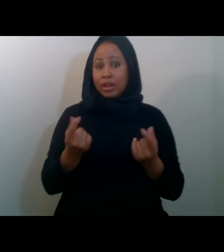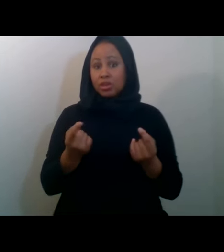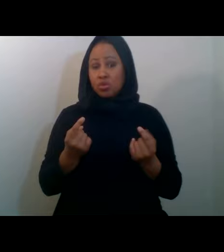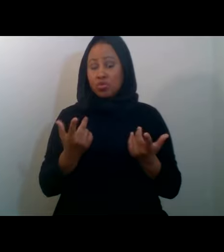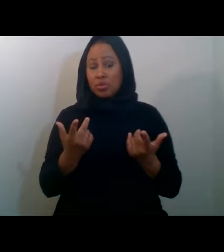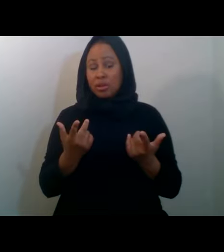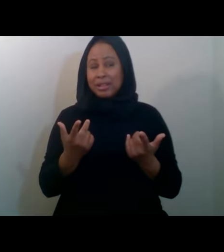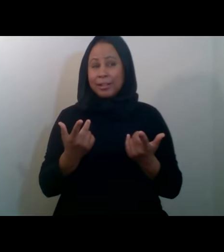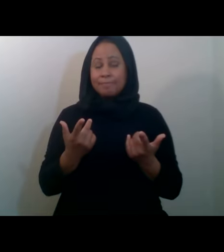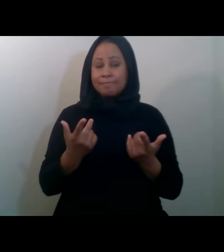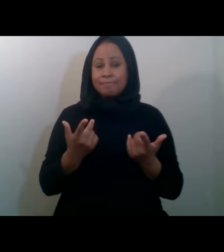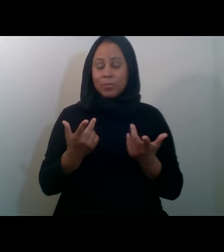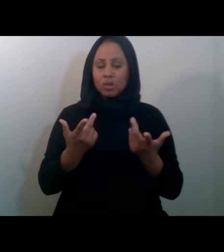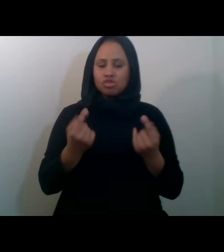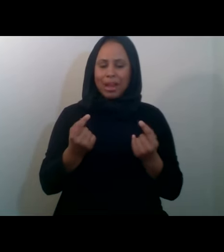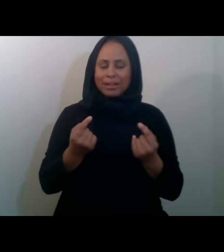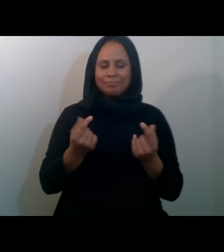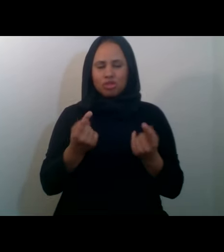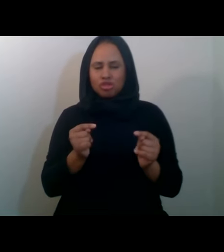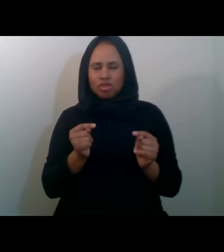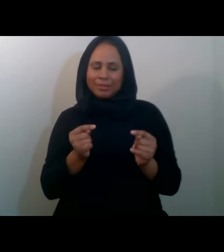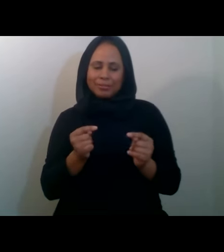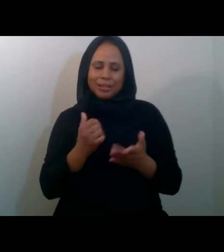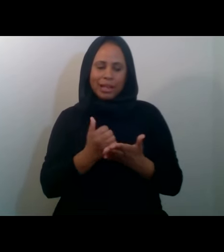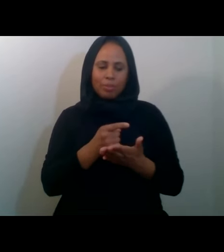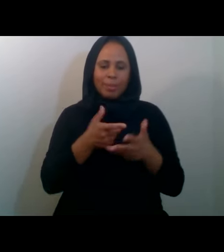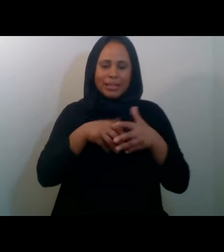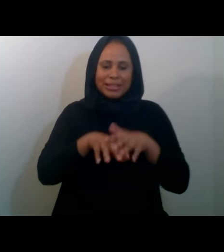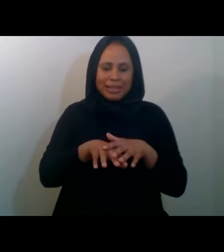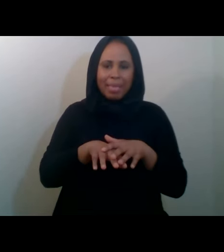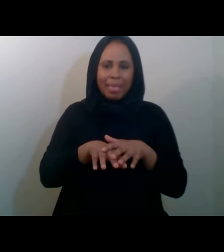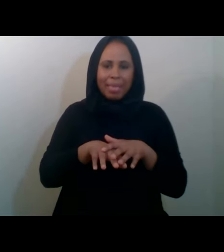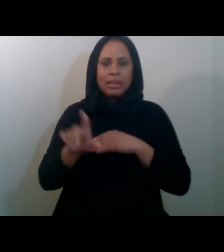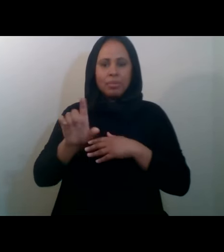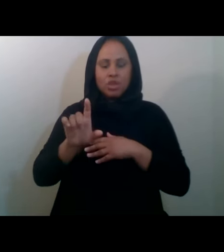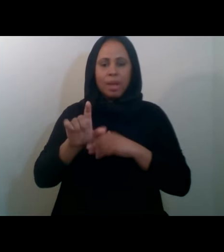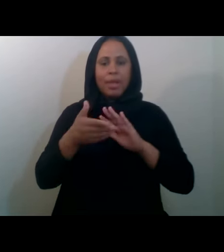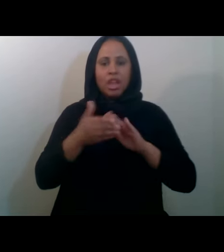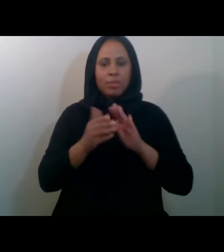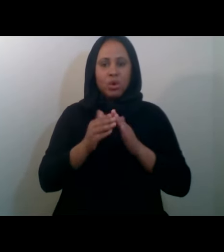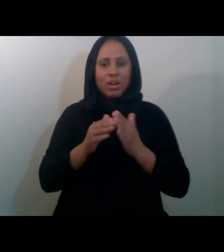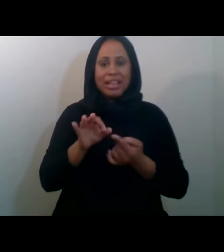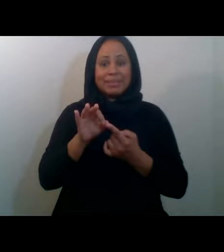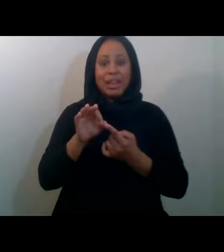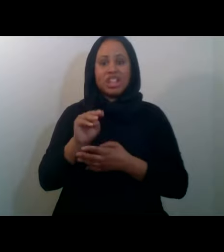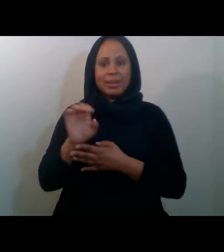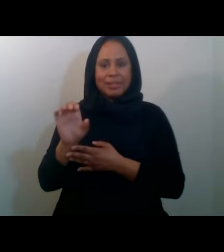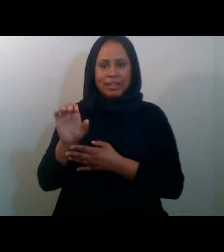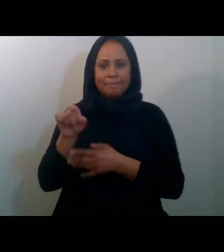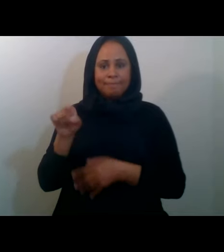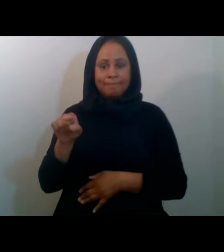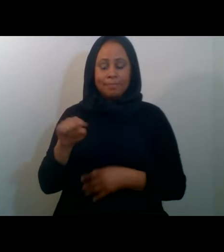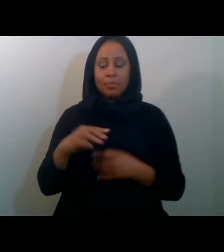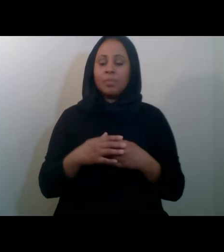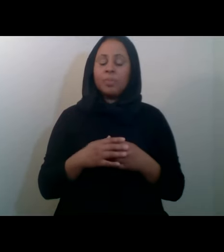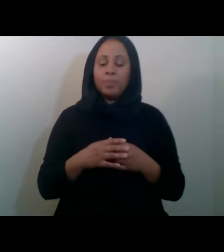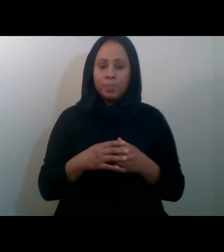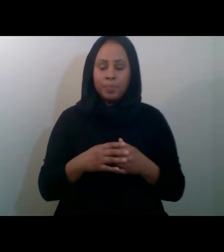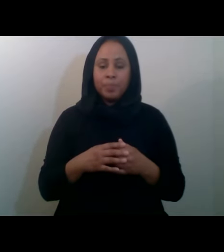describe it is assimilation into the Muslim community, and especially at MCC. When we took on